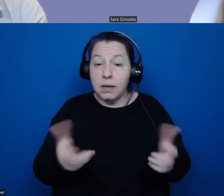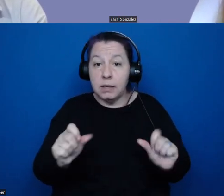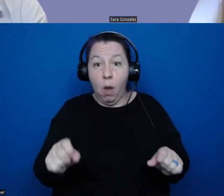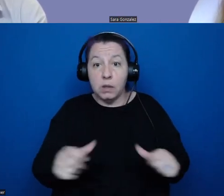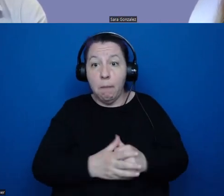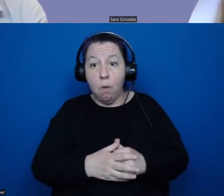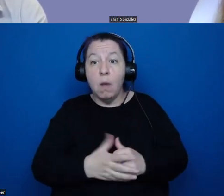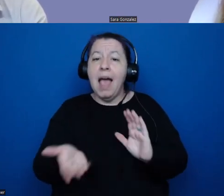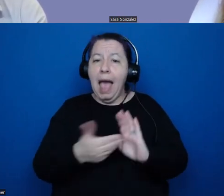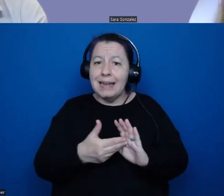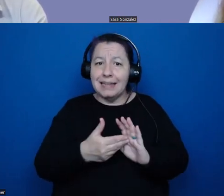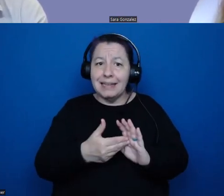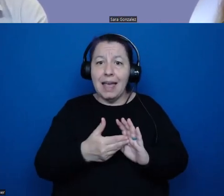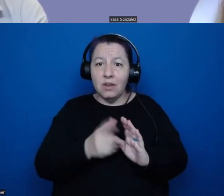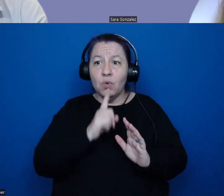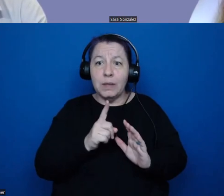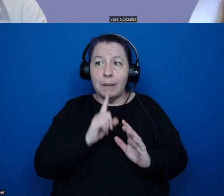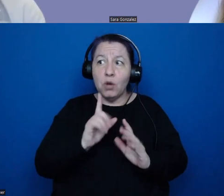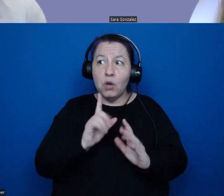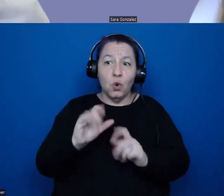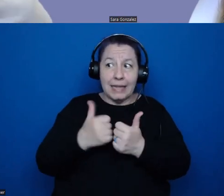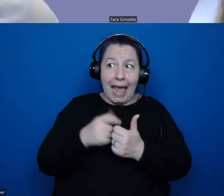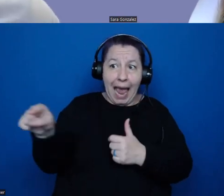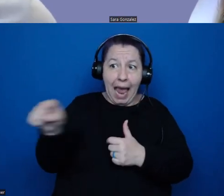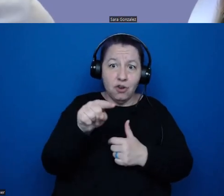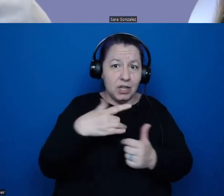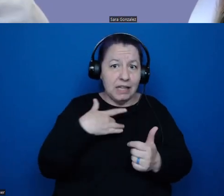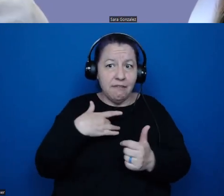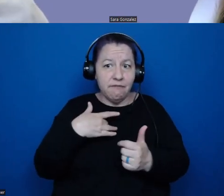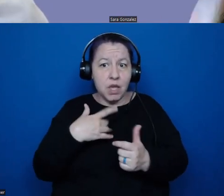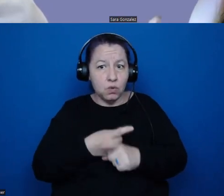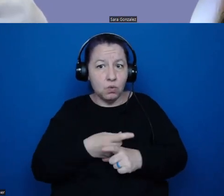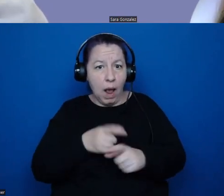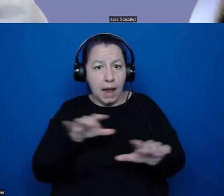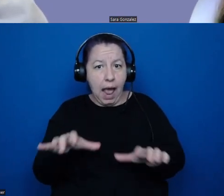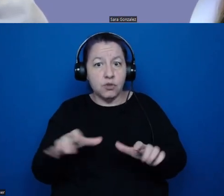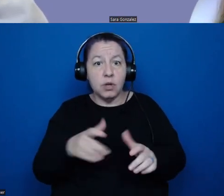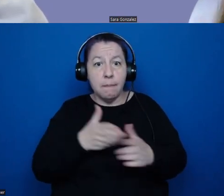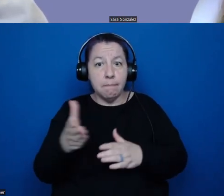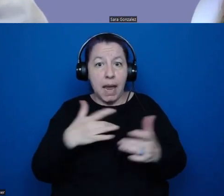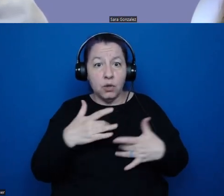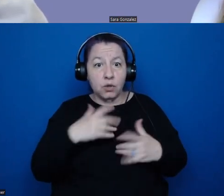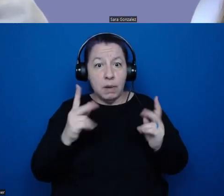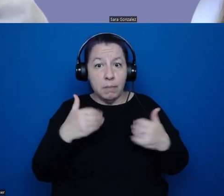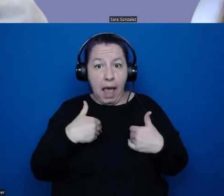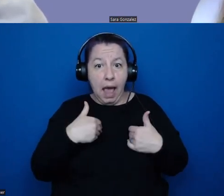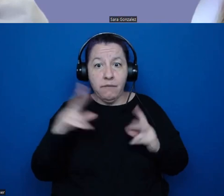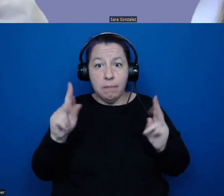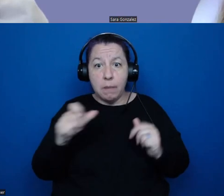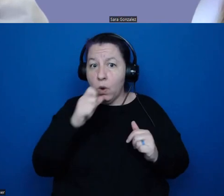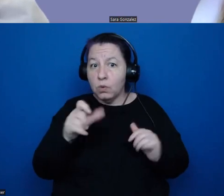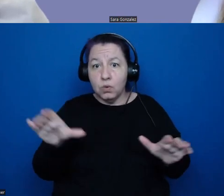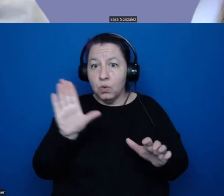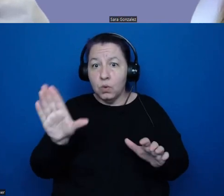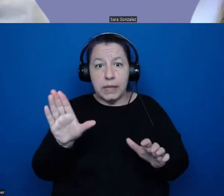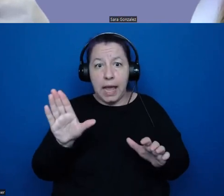justify it to the agencies, because the biggest kind of concern that people have is that people will not do their due diligence within